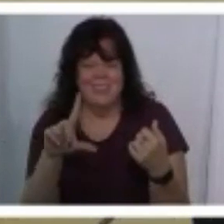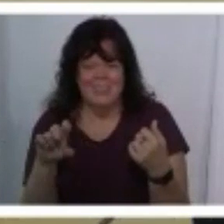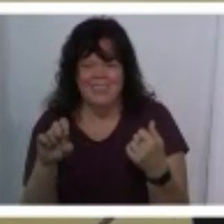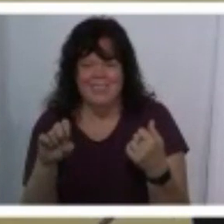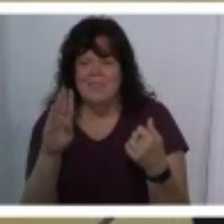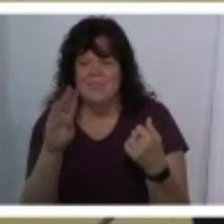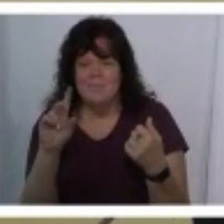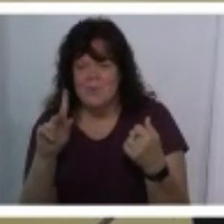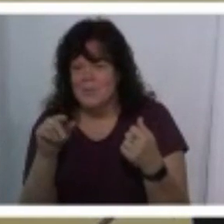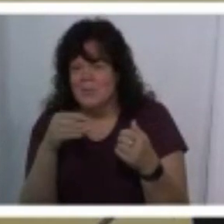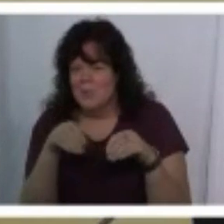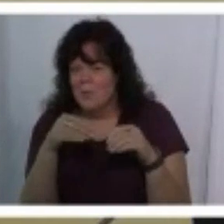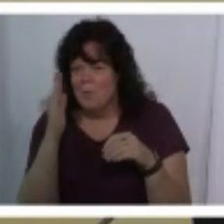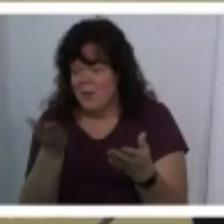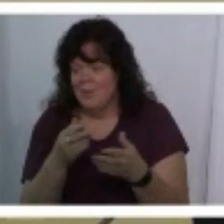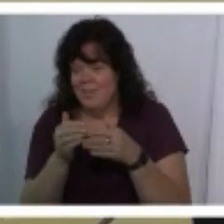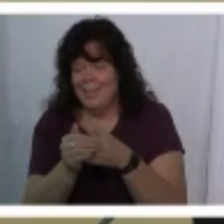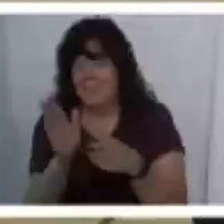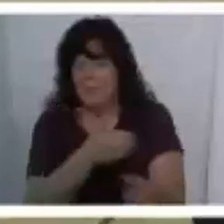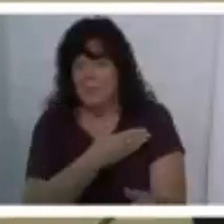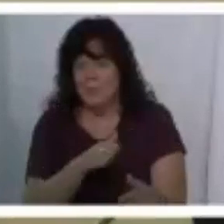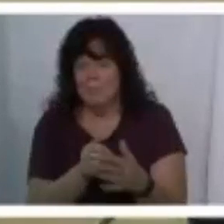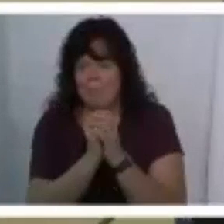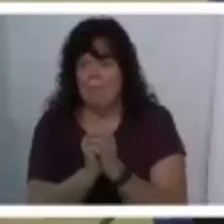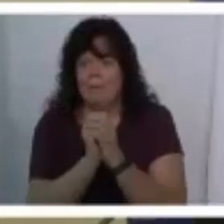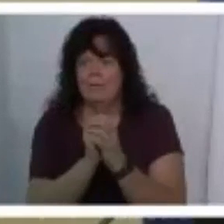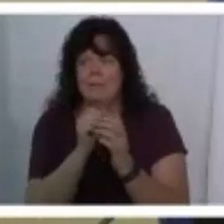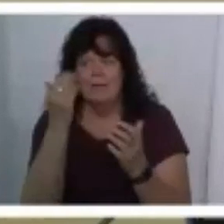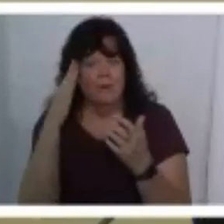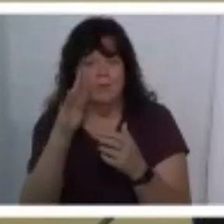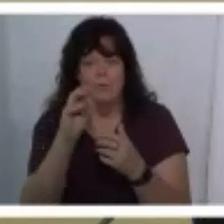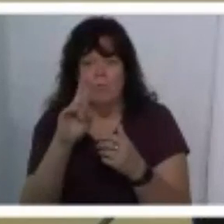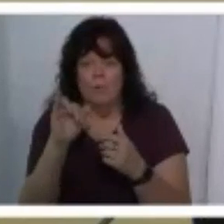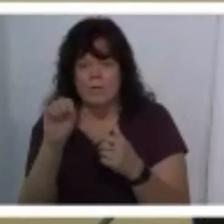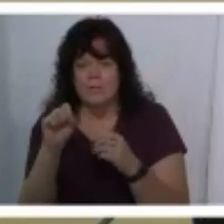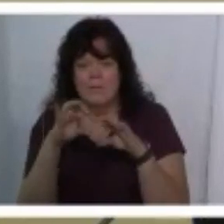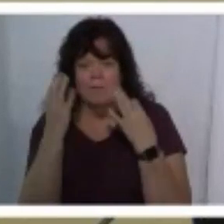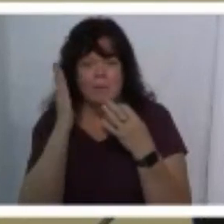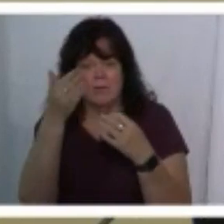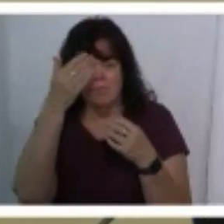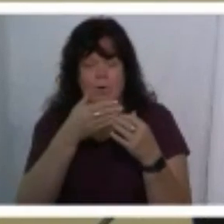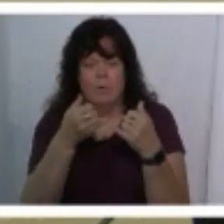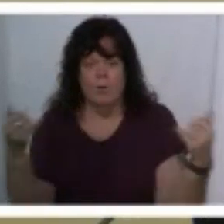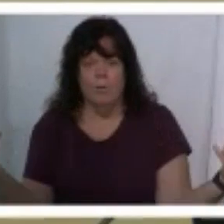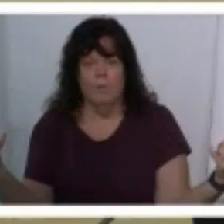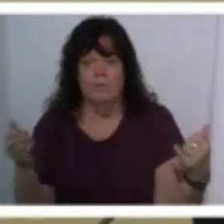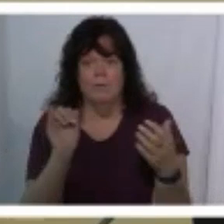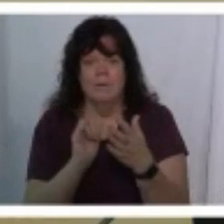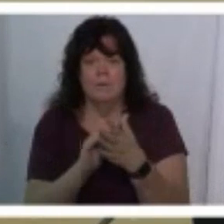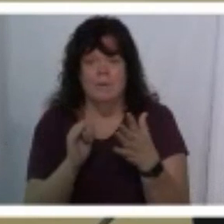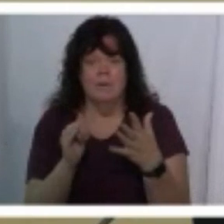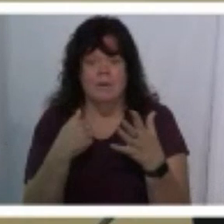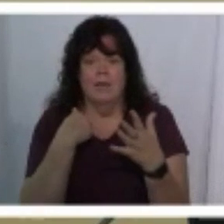not knowing that the morris family was going to be on the front row that i had